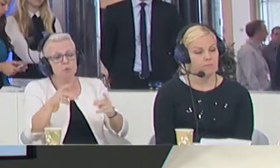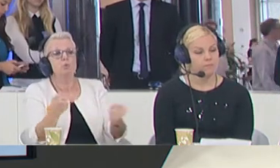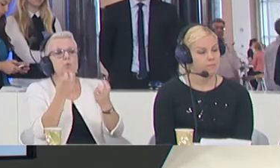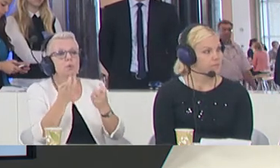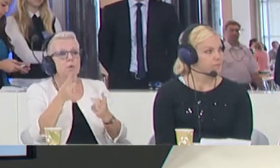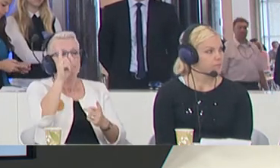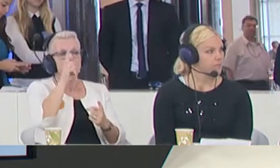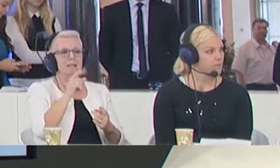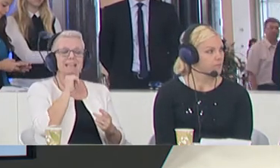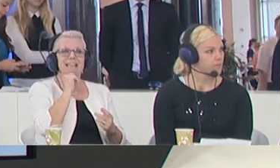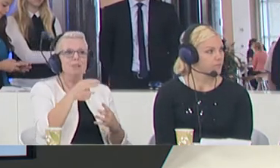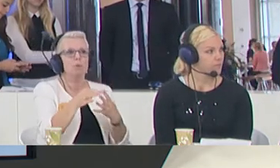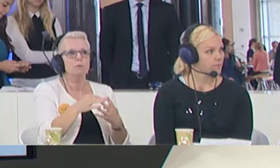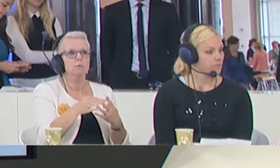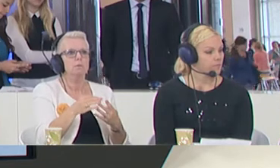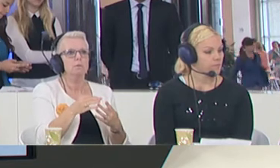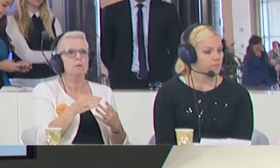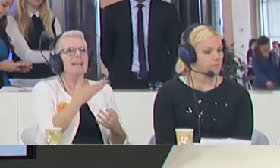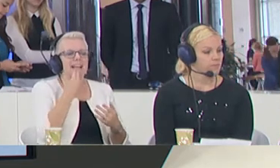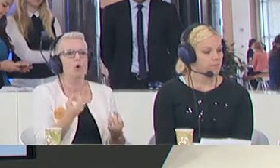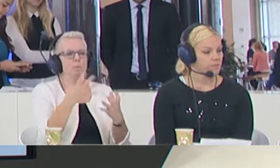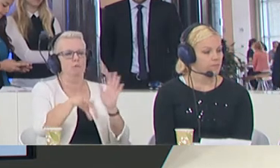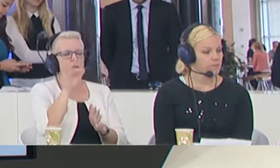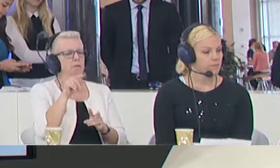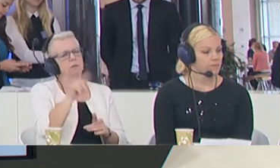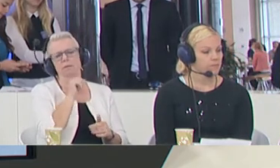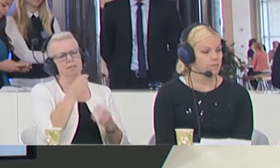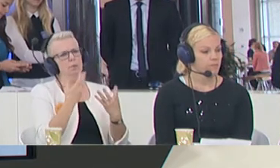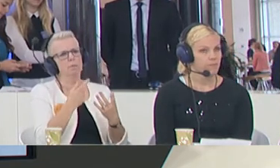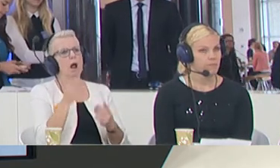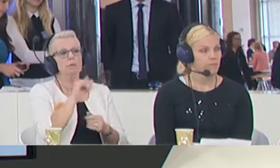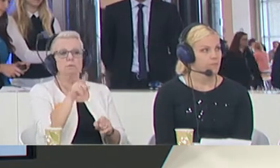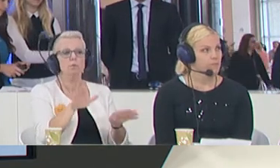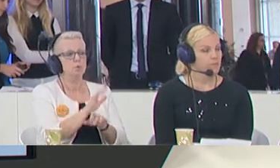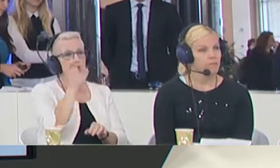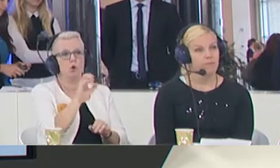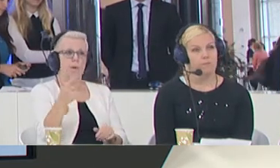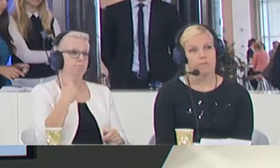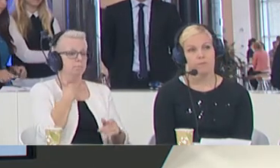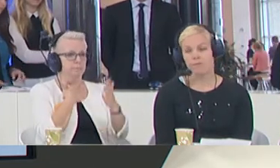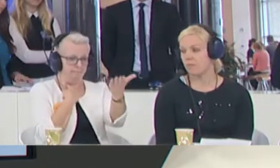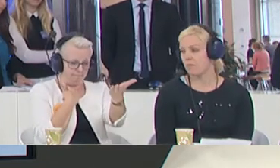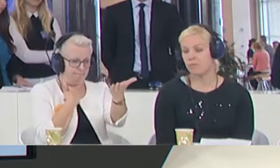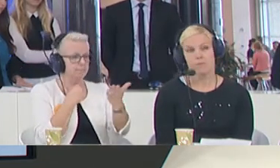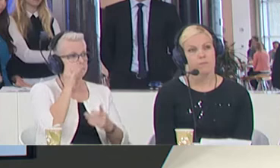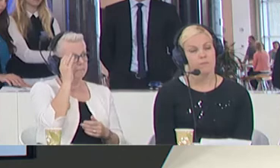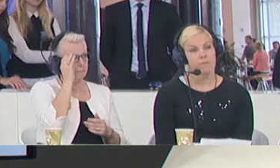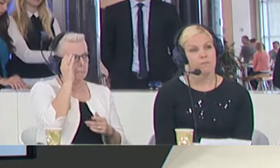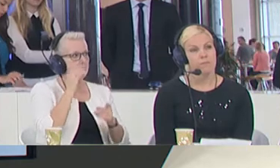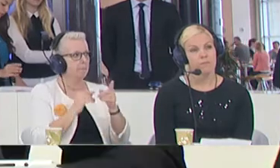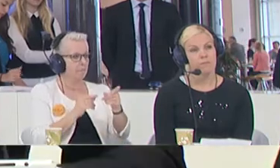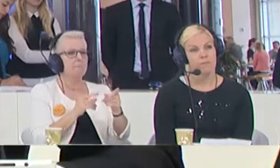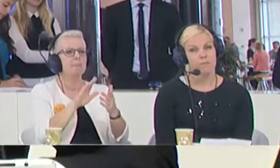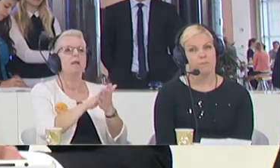what is not an option is to not find a solution. Then I think Europe is failing everyone. Okay, Helga Stevens. Helga is using